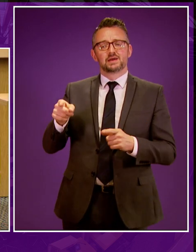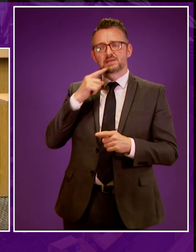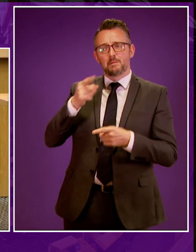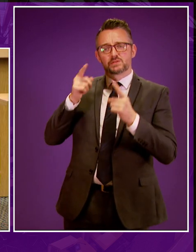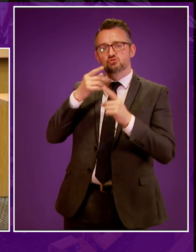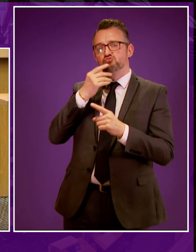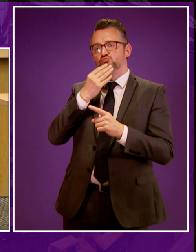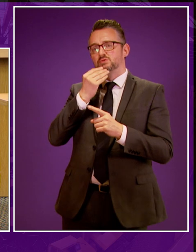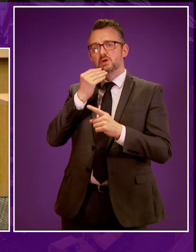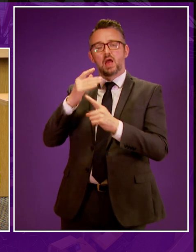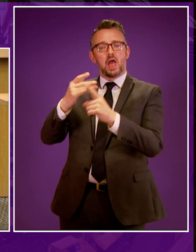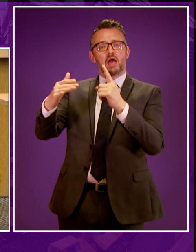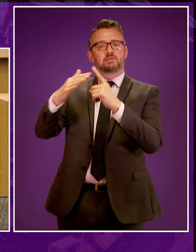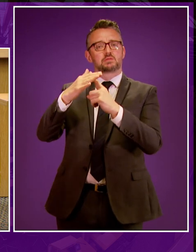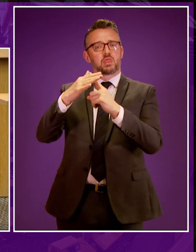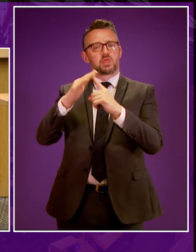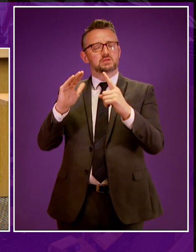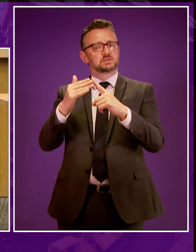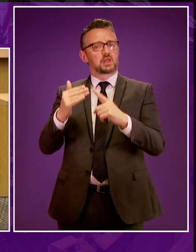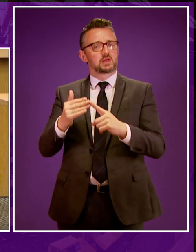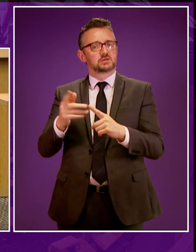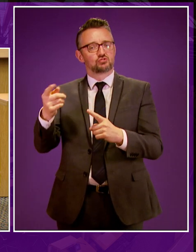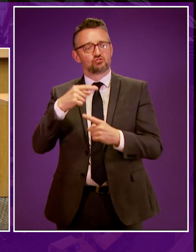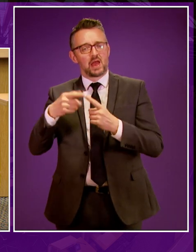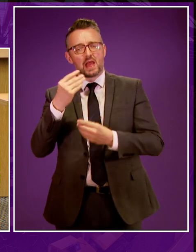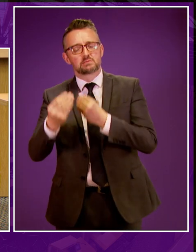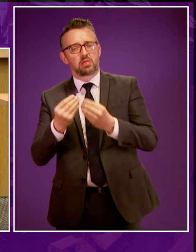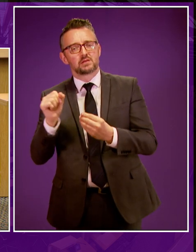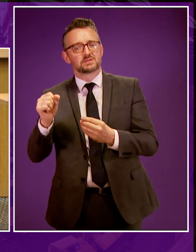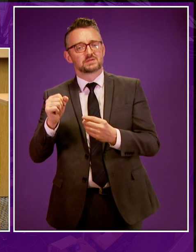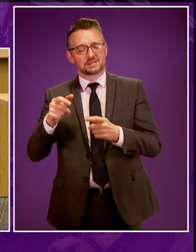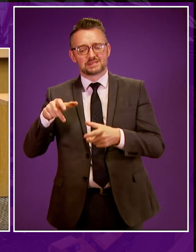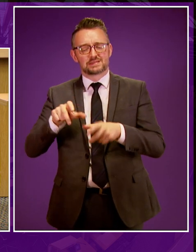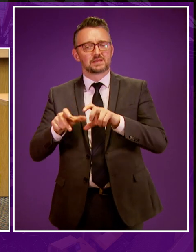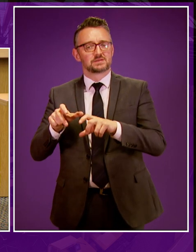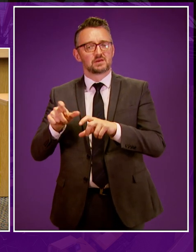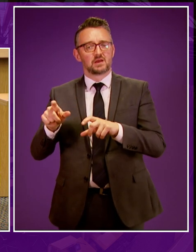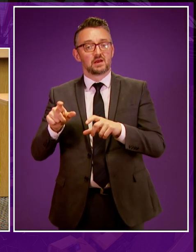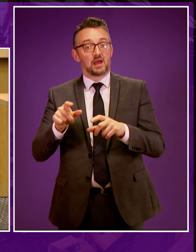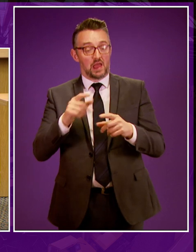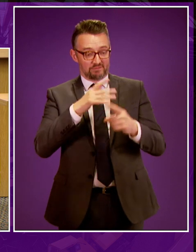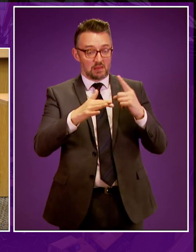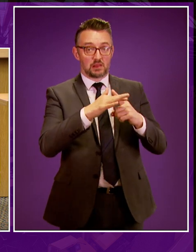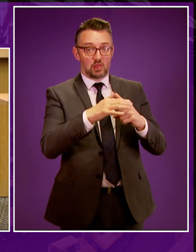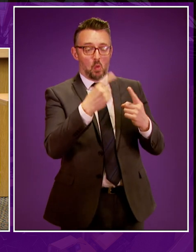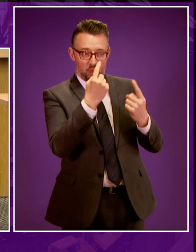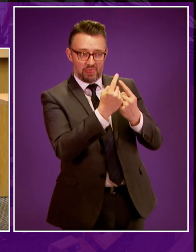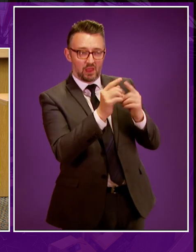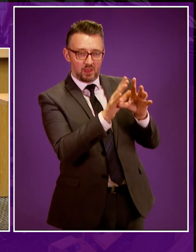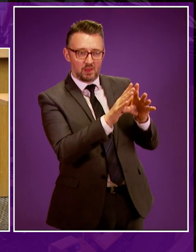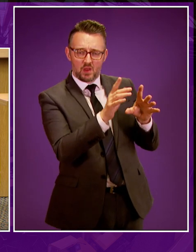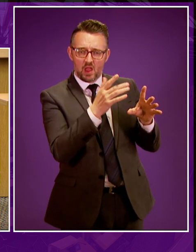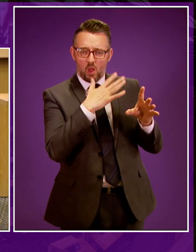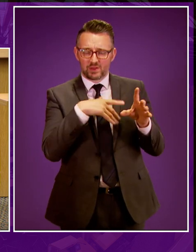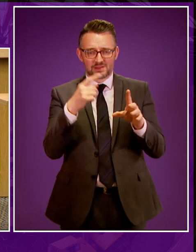as a rationale for explaining his scientific evidence. The environmental targets are one thing. I'm still yet to